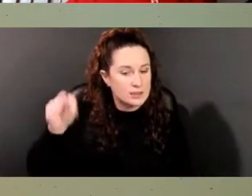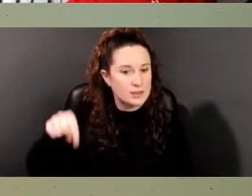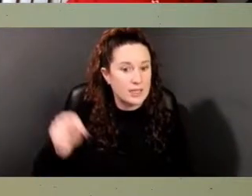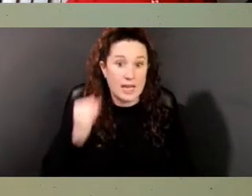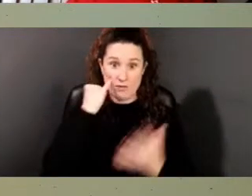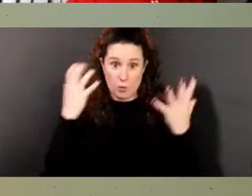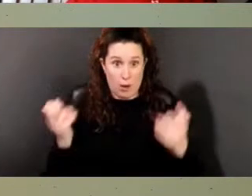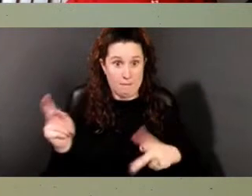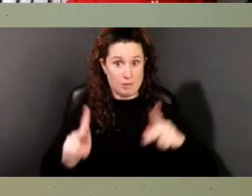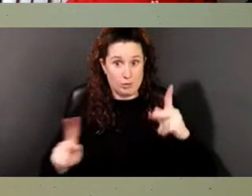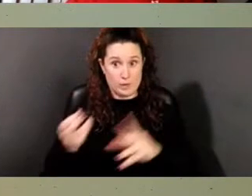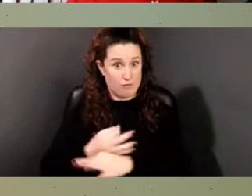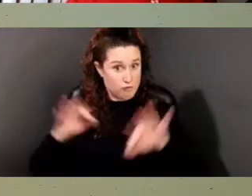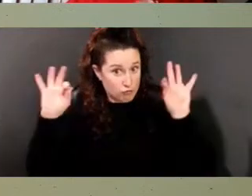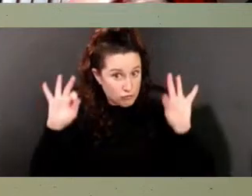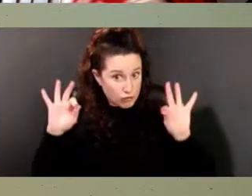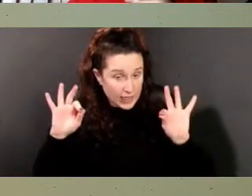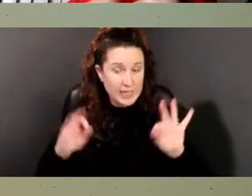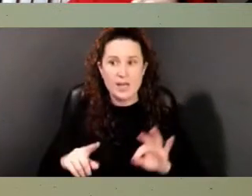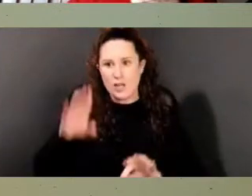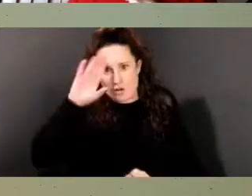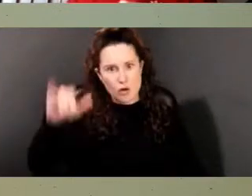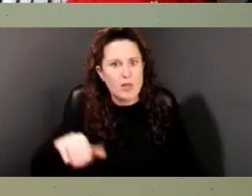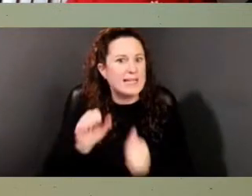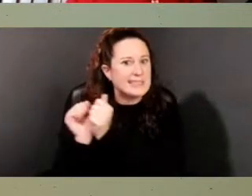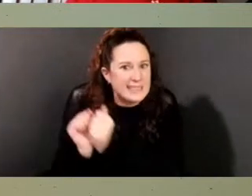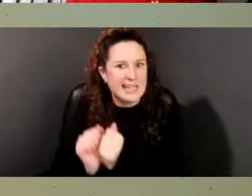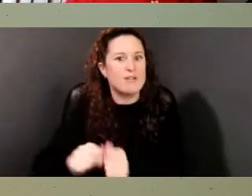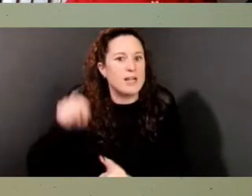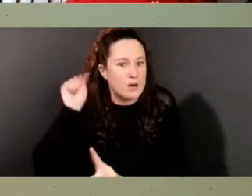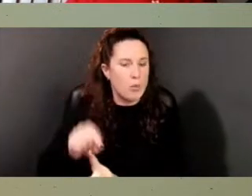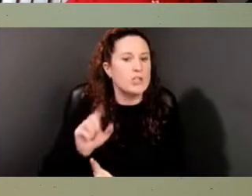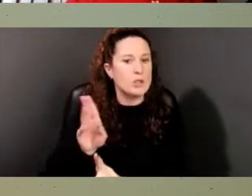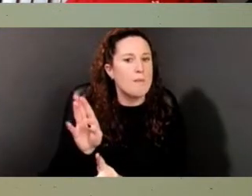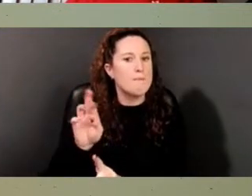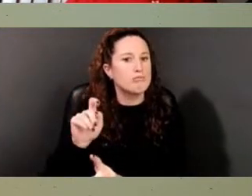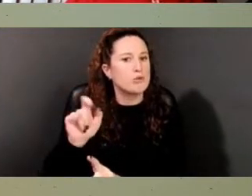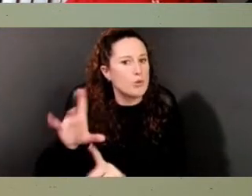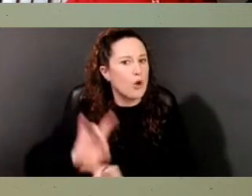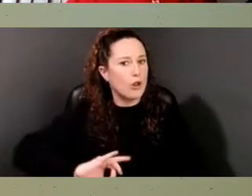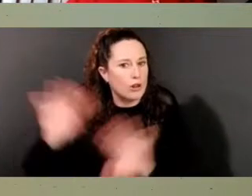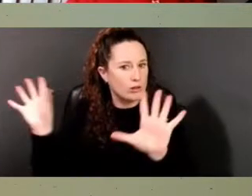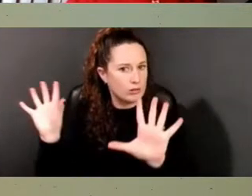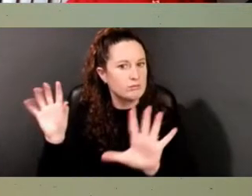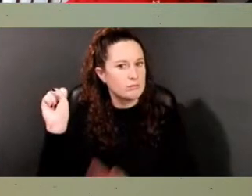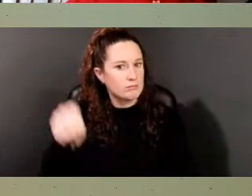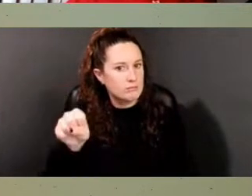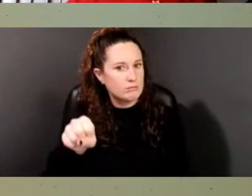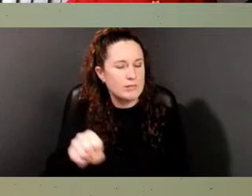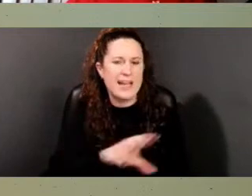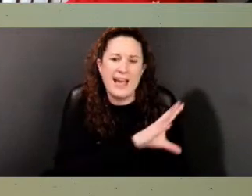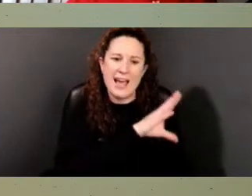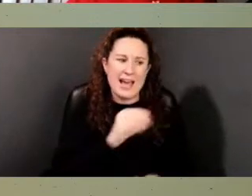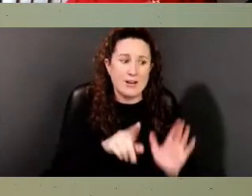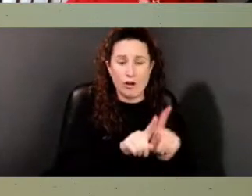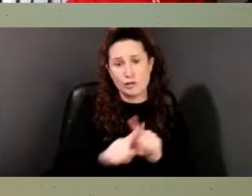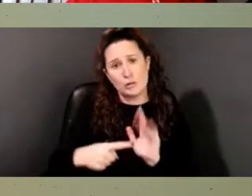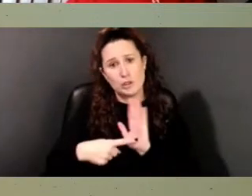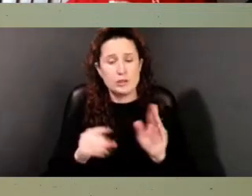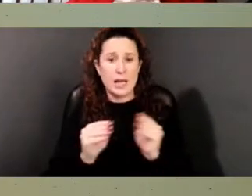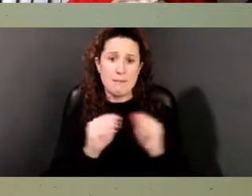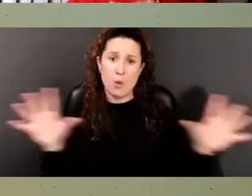then it is absolutely brutal. Right? So it disrupts that. And it gives a more comprehensive American freedom story.